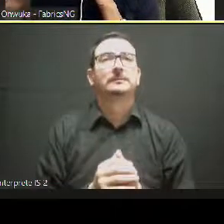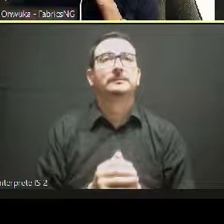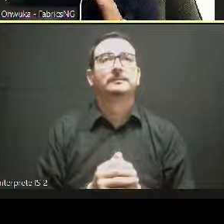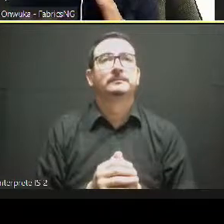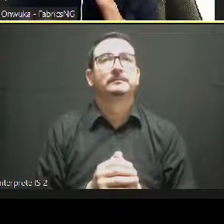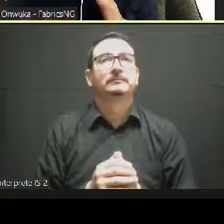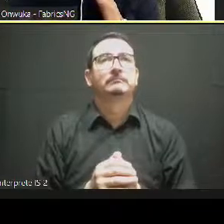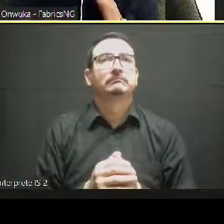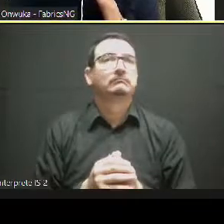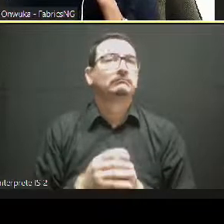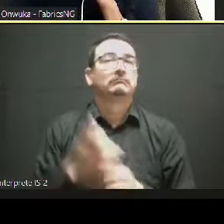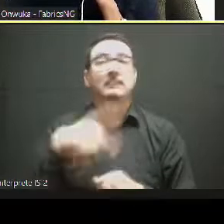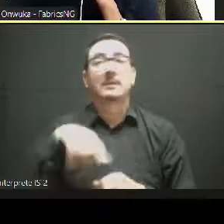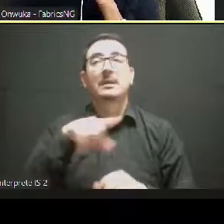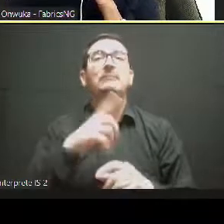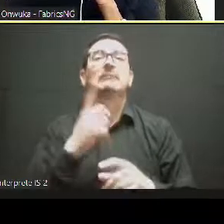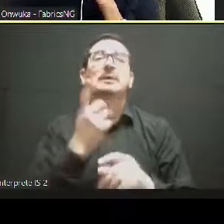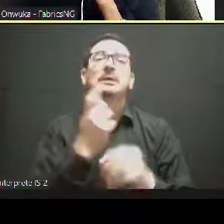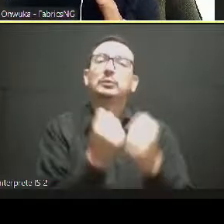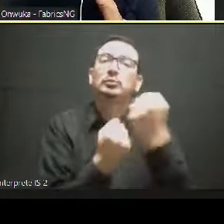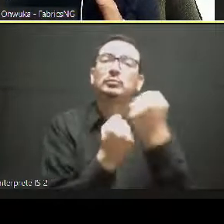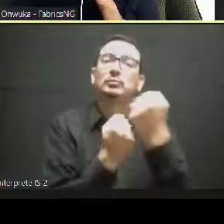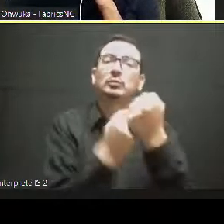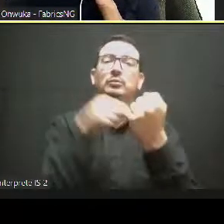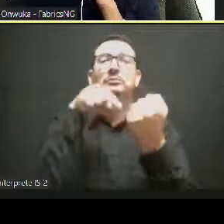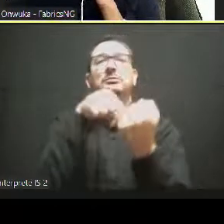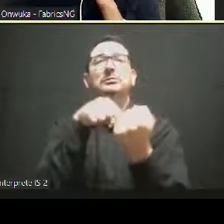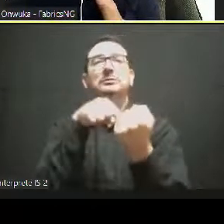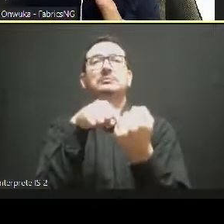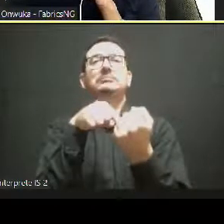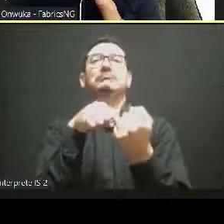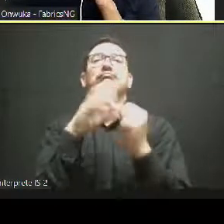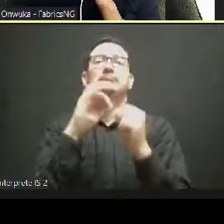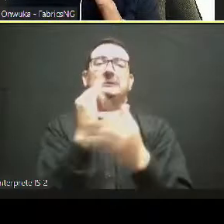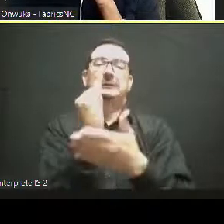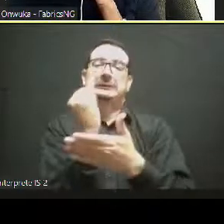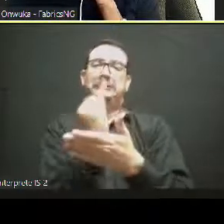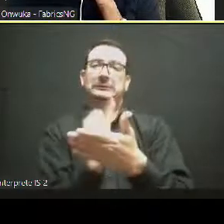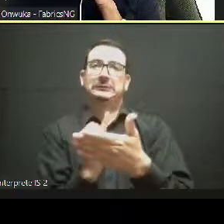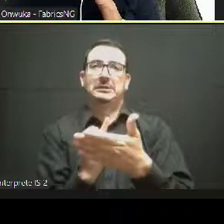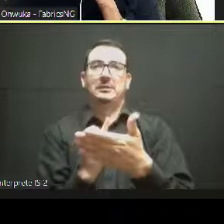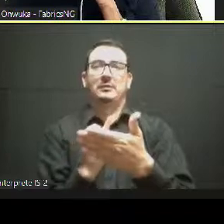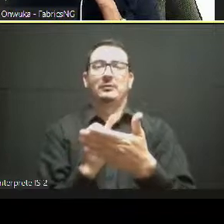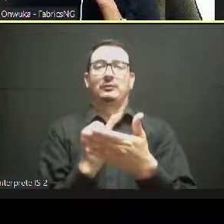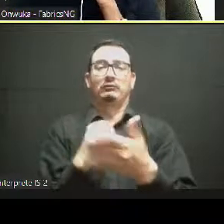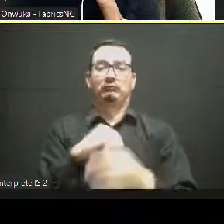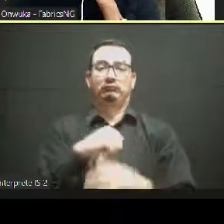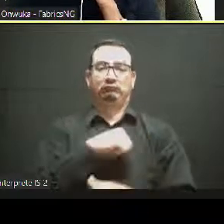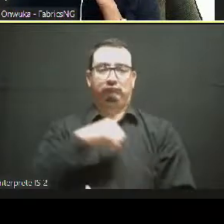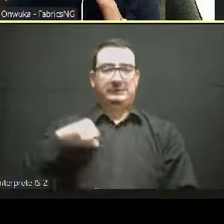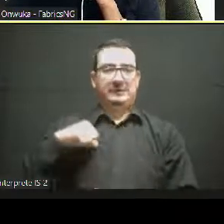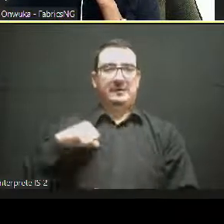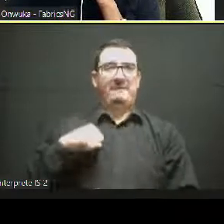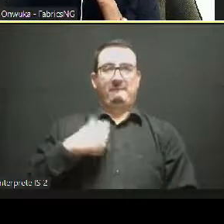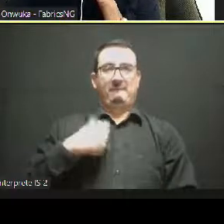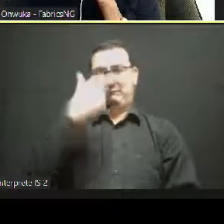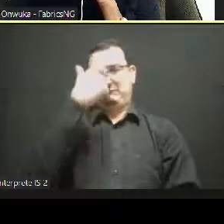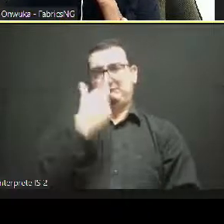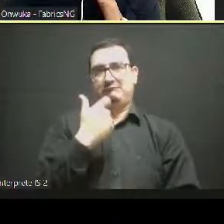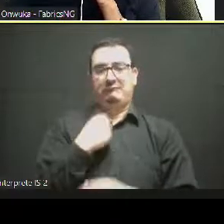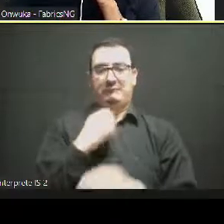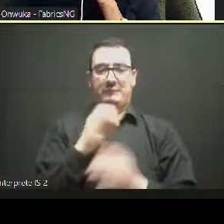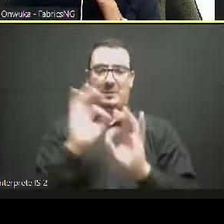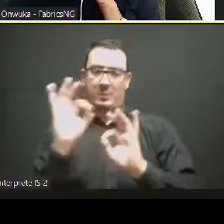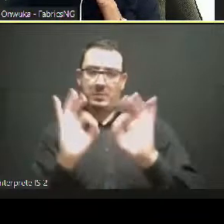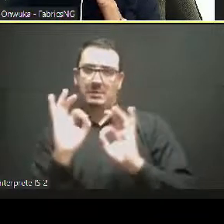designers. So, you may wonder why is that a big deal and does it really matter how fabric is being sourced? Well, fabric